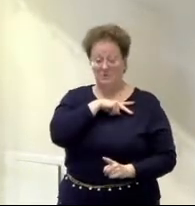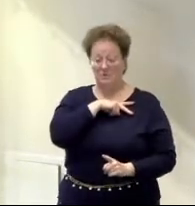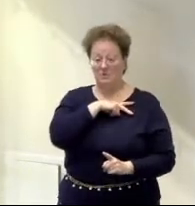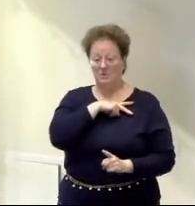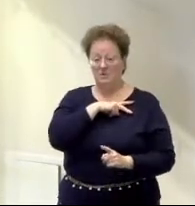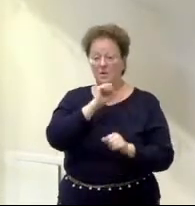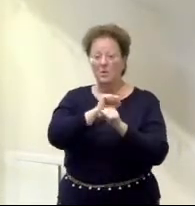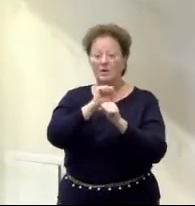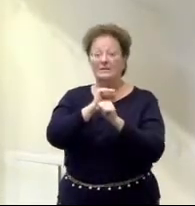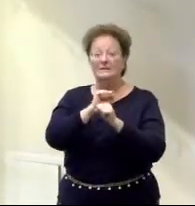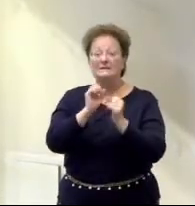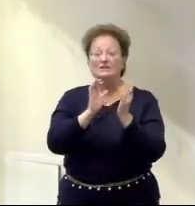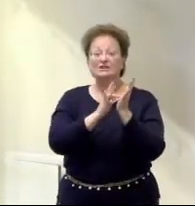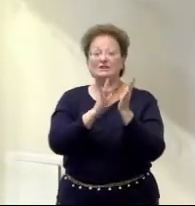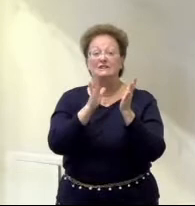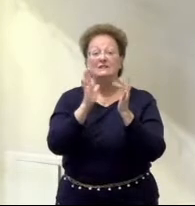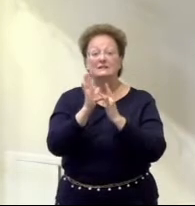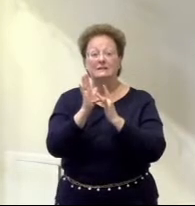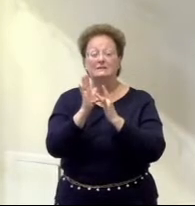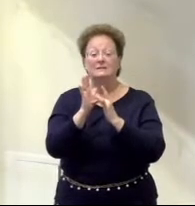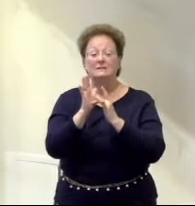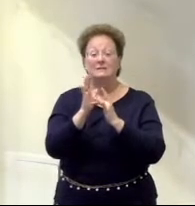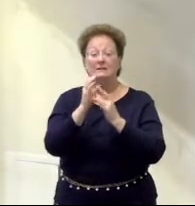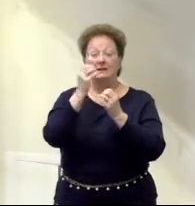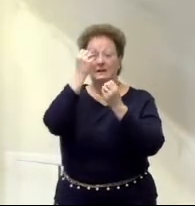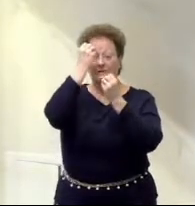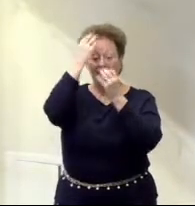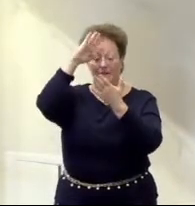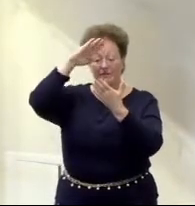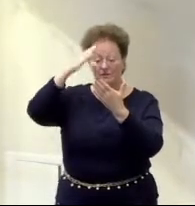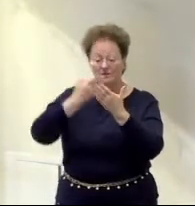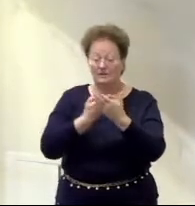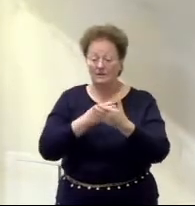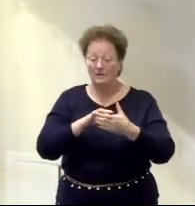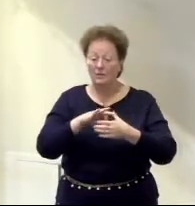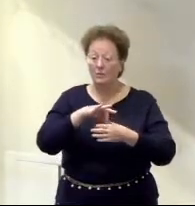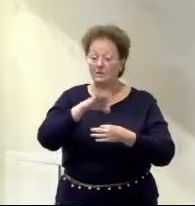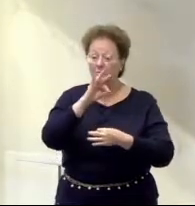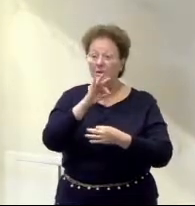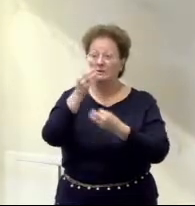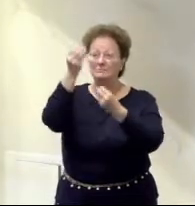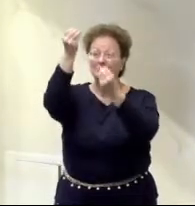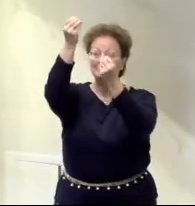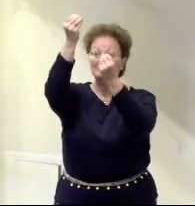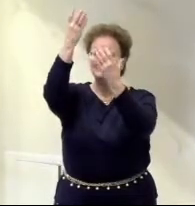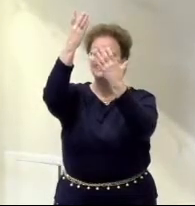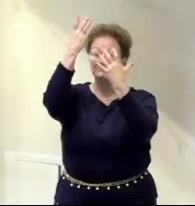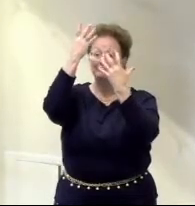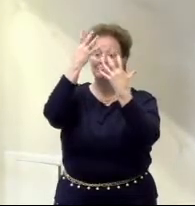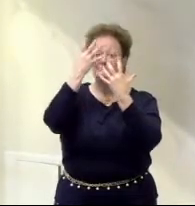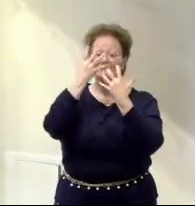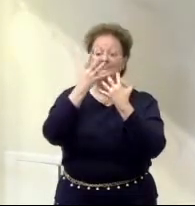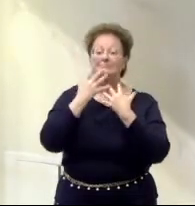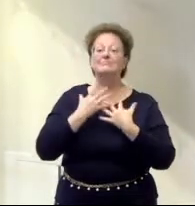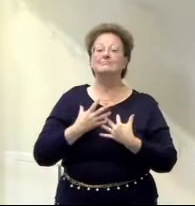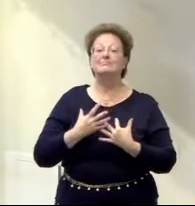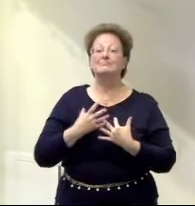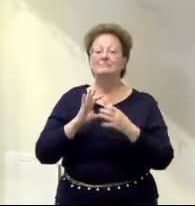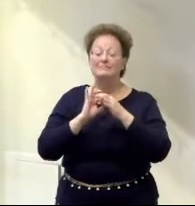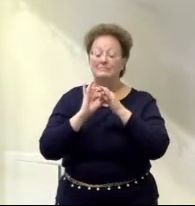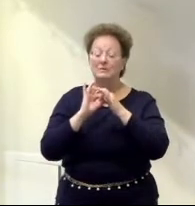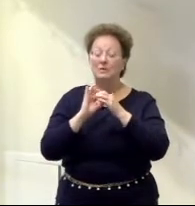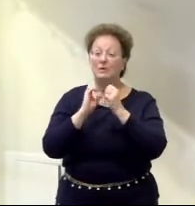In baptism, the Father, Son, and Holy Spirit come down to us so that we're personally connected with his death,